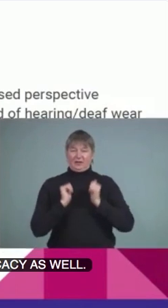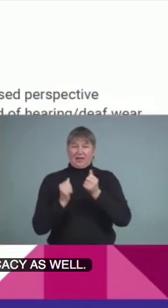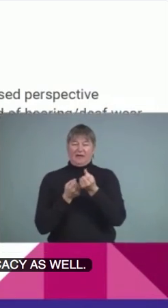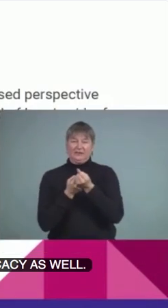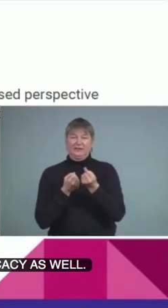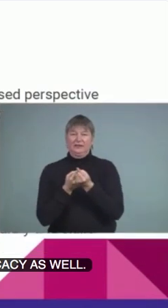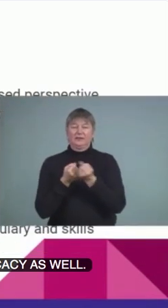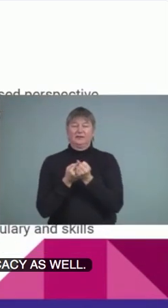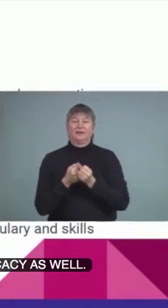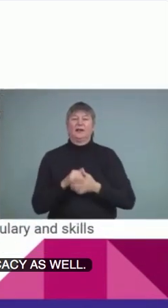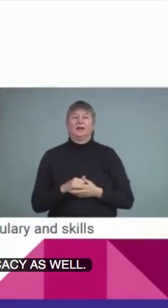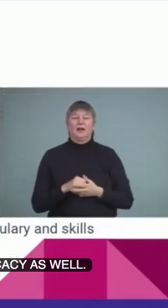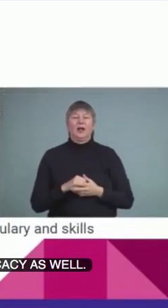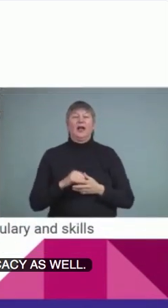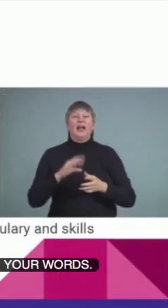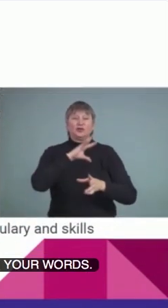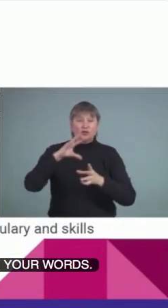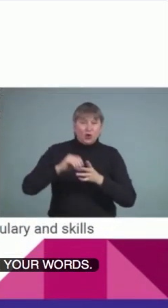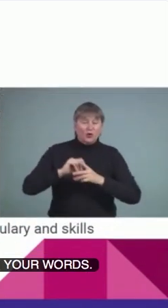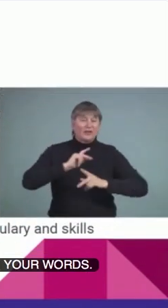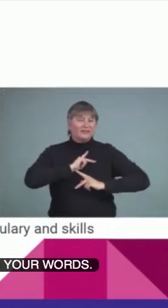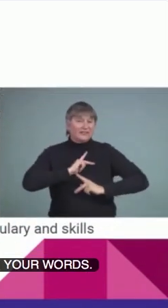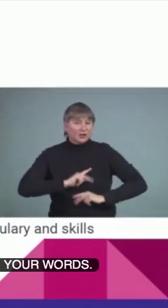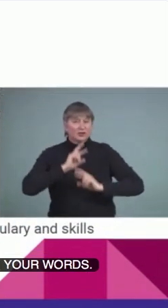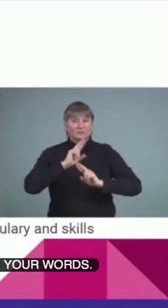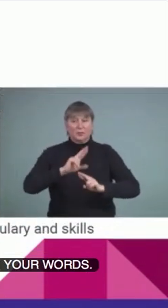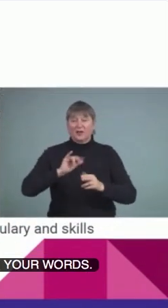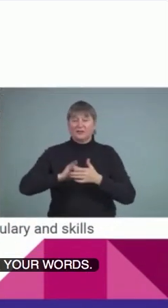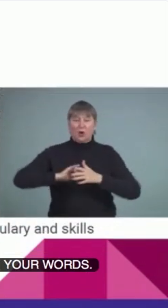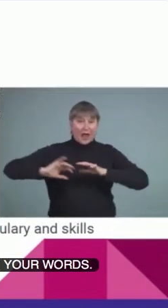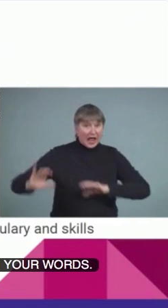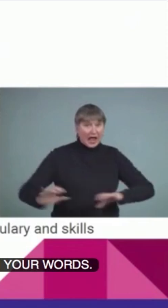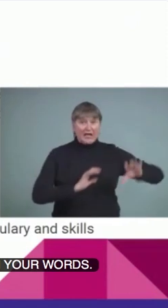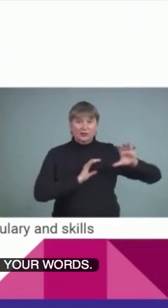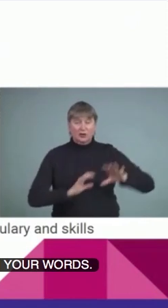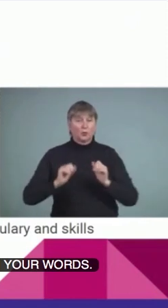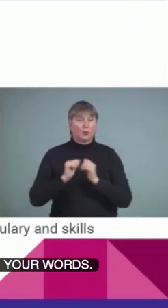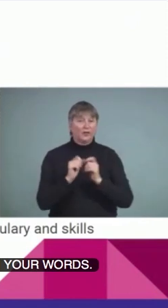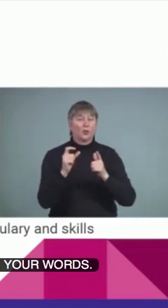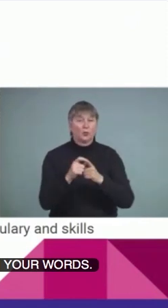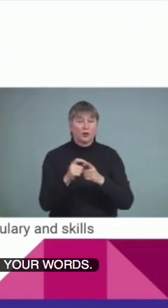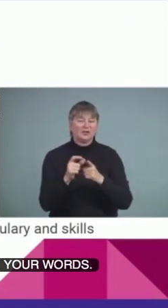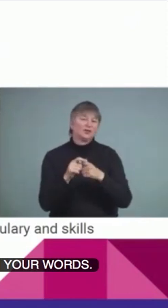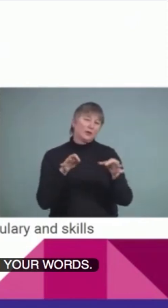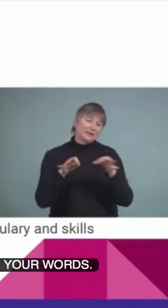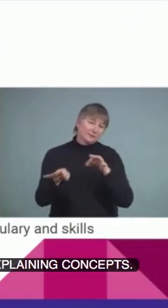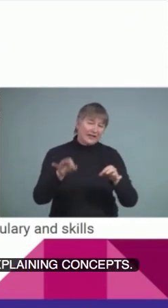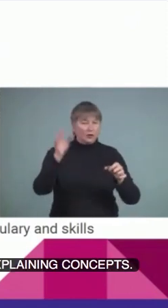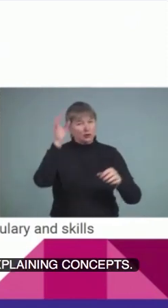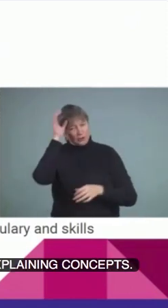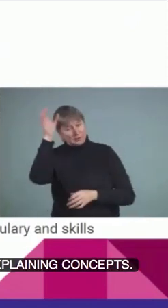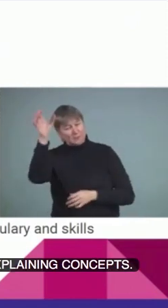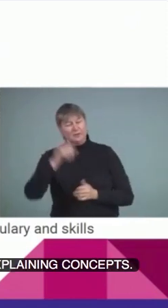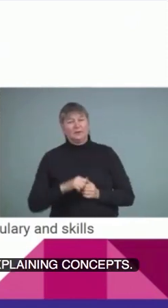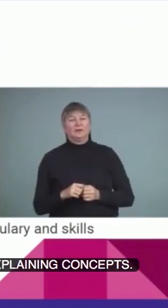with your words. You can do that with stories. You can do that with explaining concepts. That is huge. If you